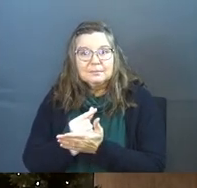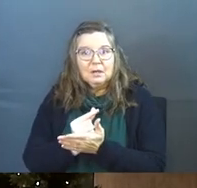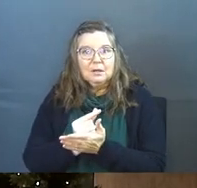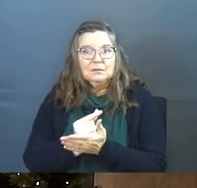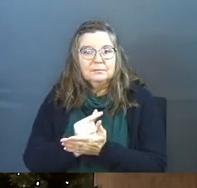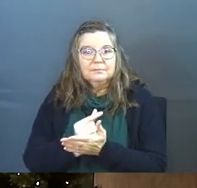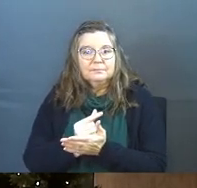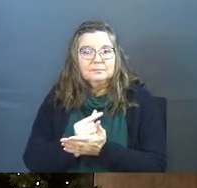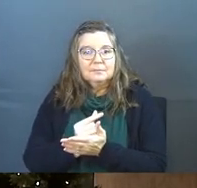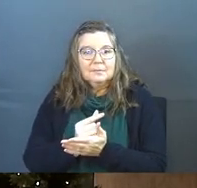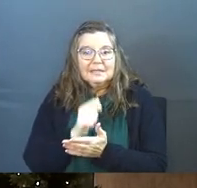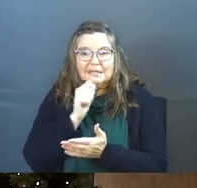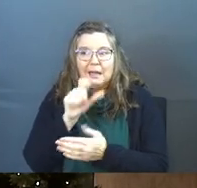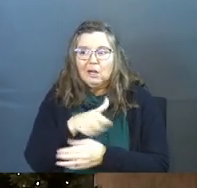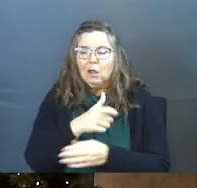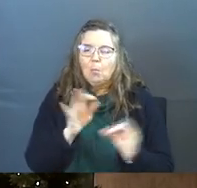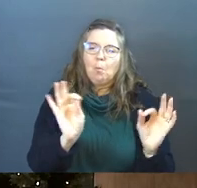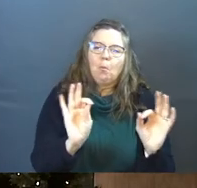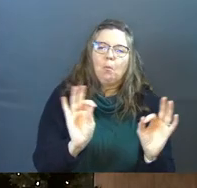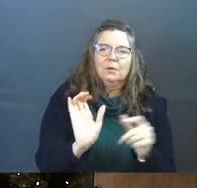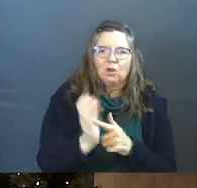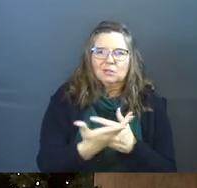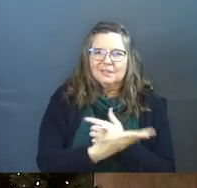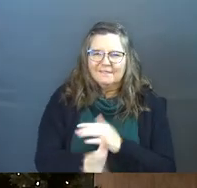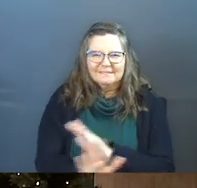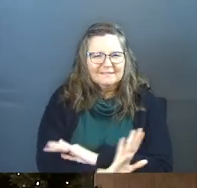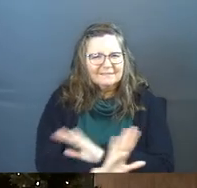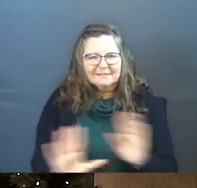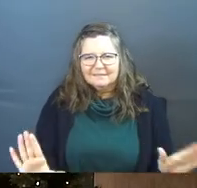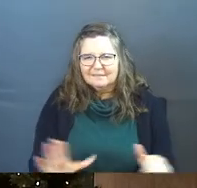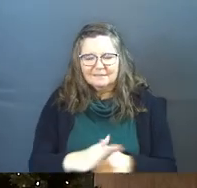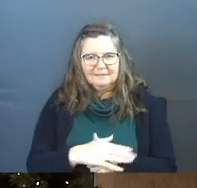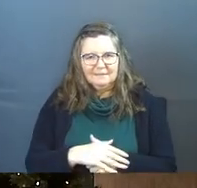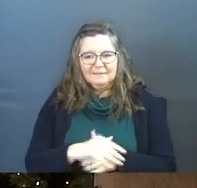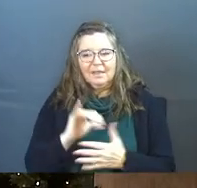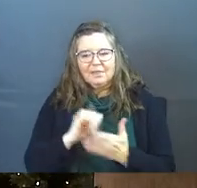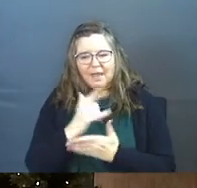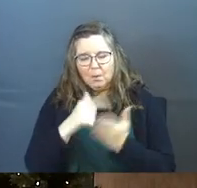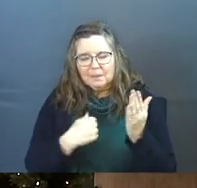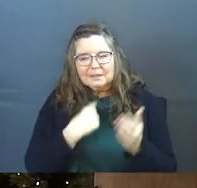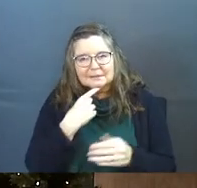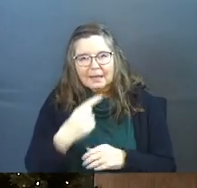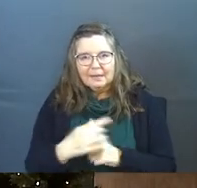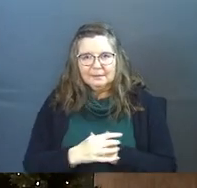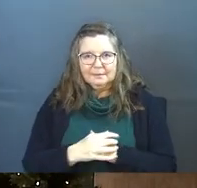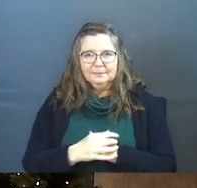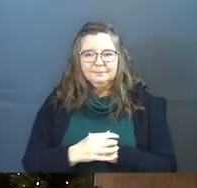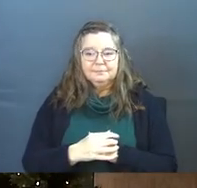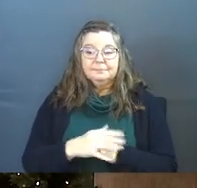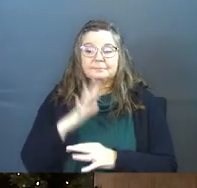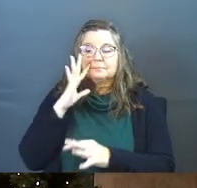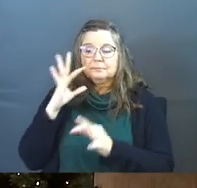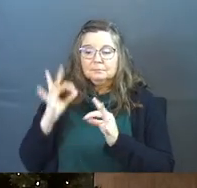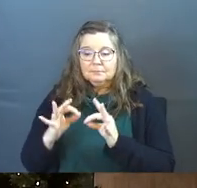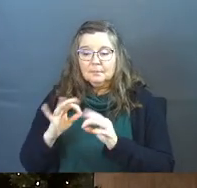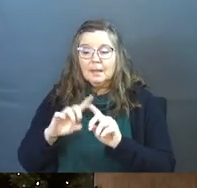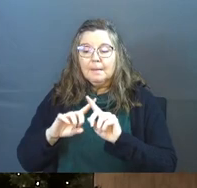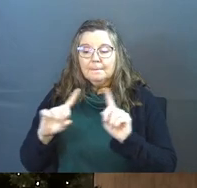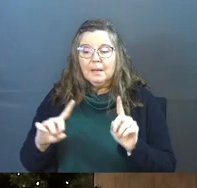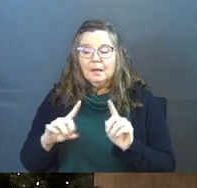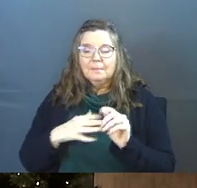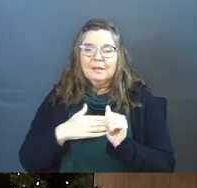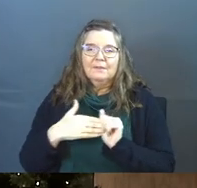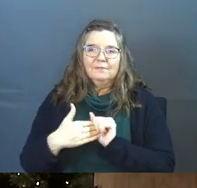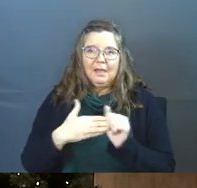It's not in this other merely cultural stuff. That's what he's saying. Be faithful, but